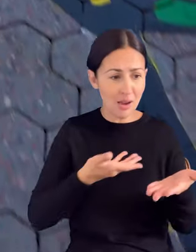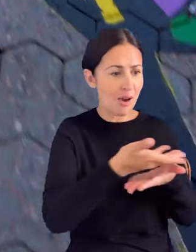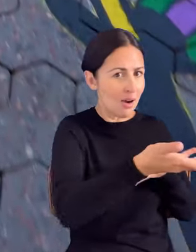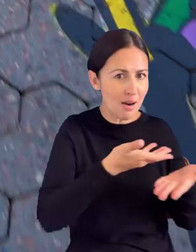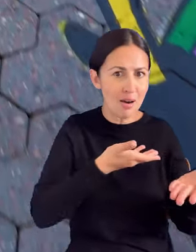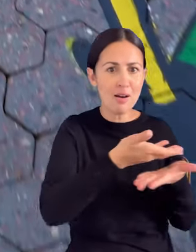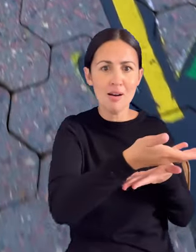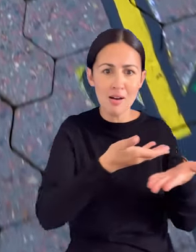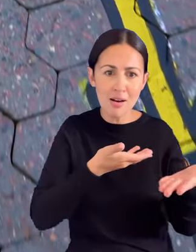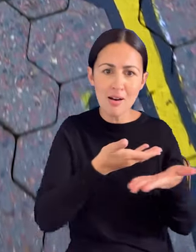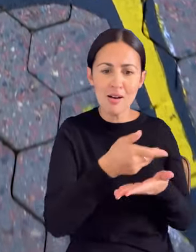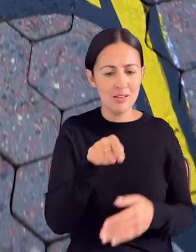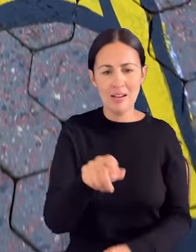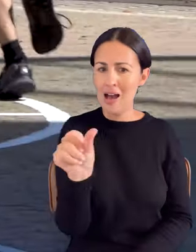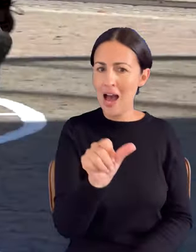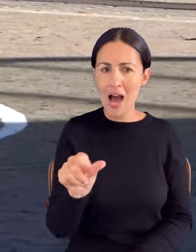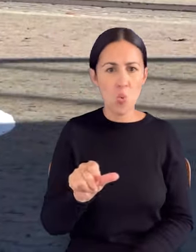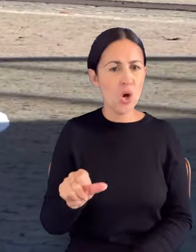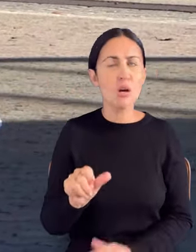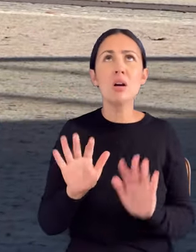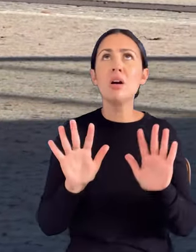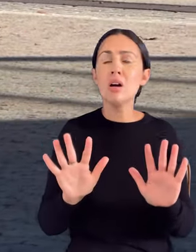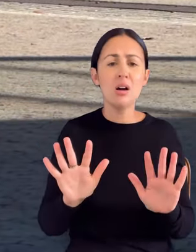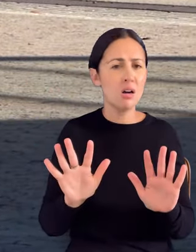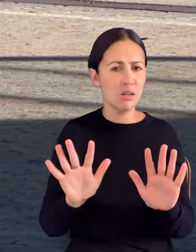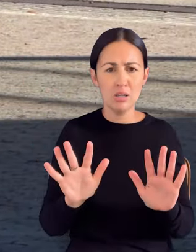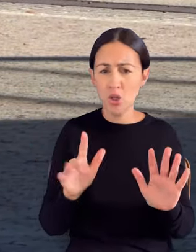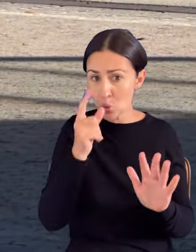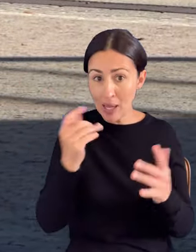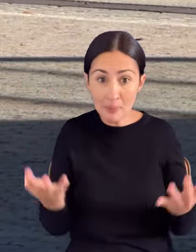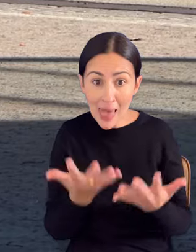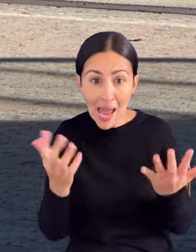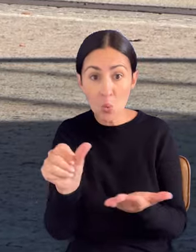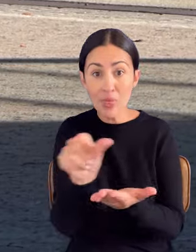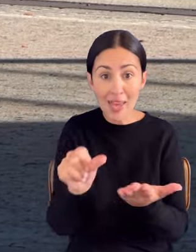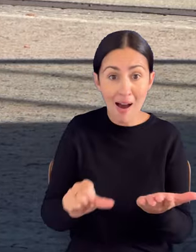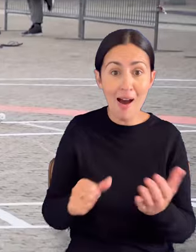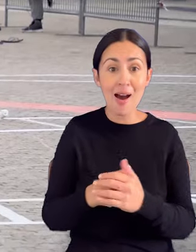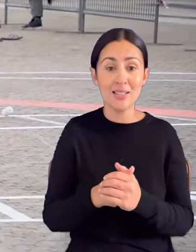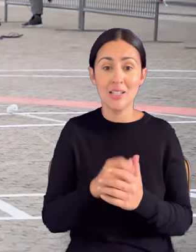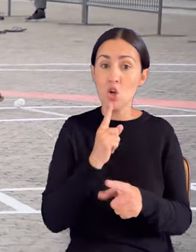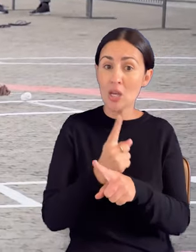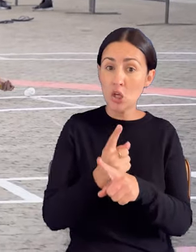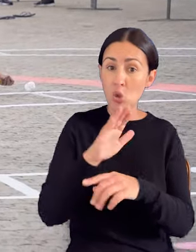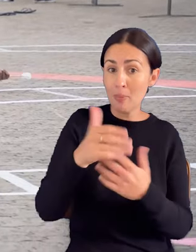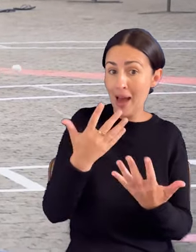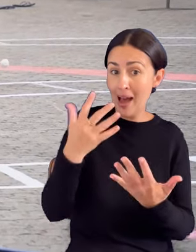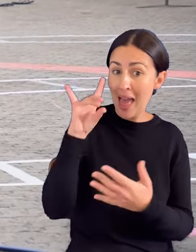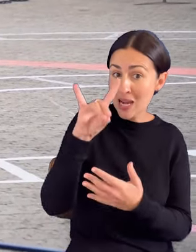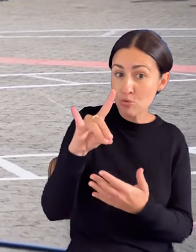There's lots of stories within this artwork. It has so many dimensions from playfulness to sustainability to conservation.